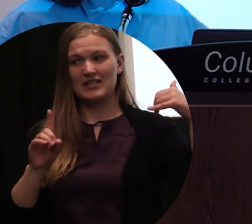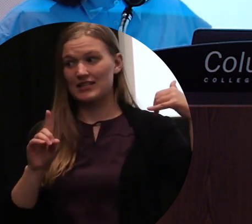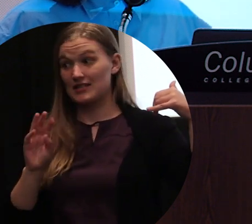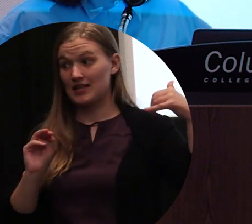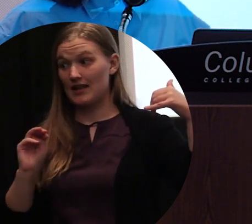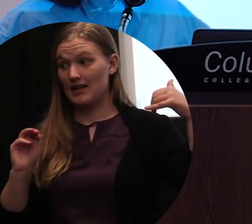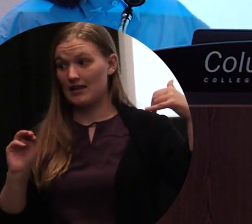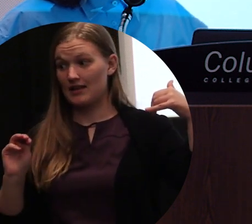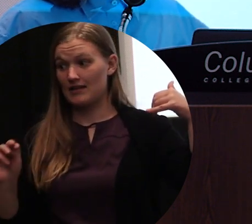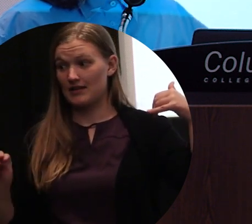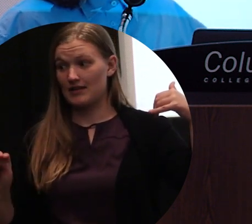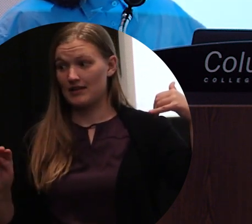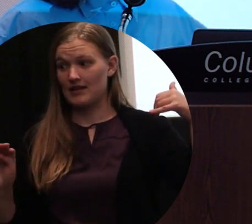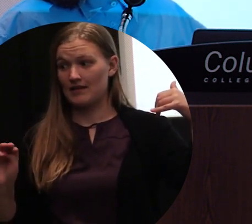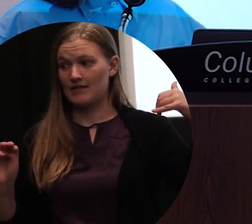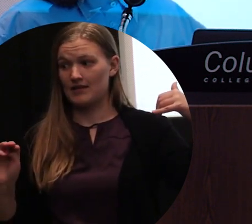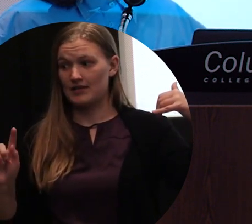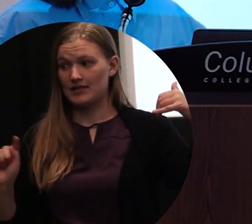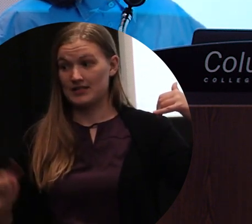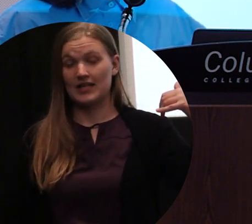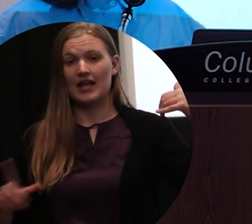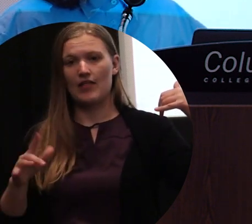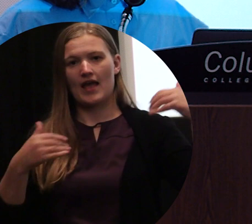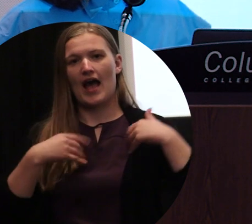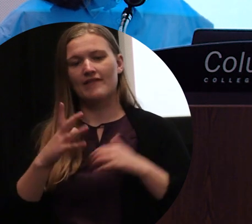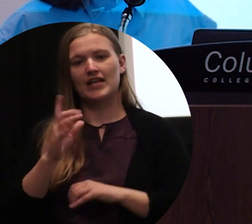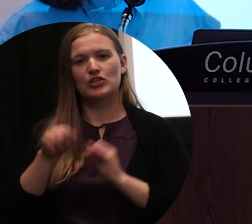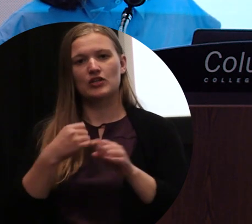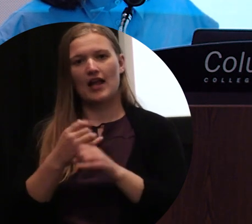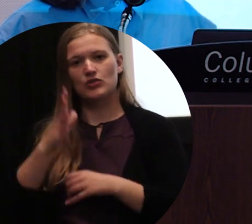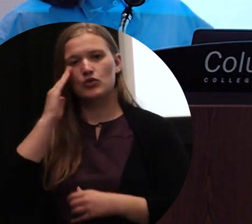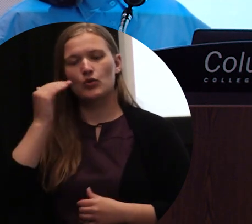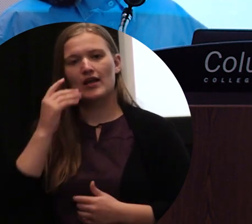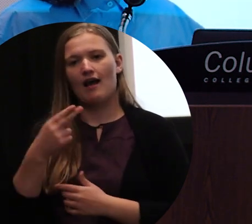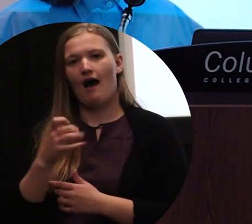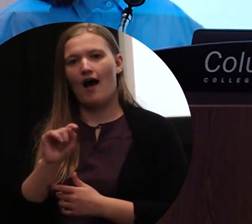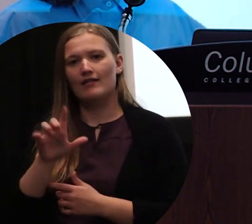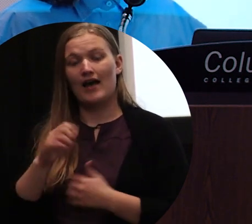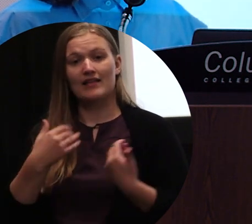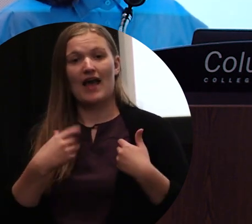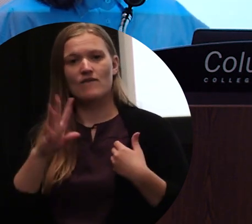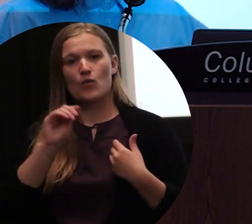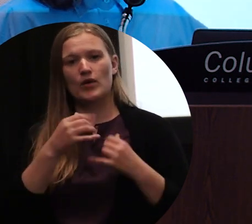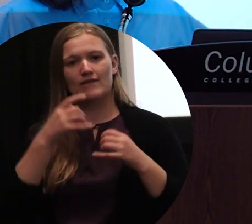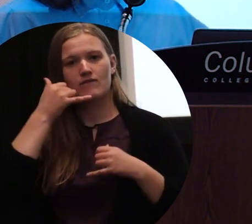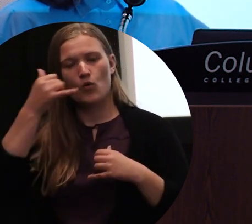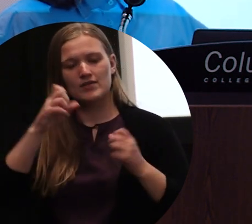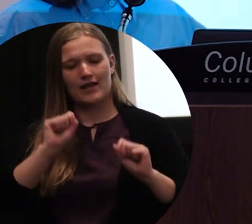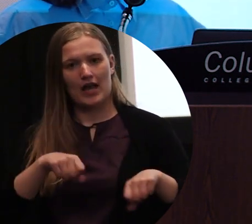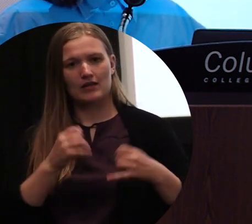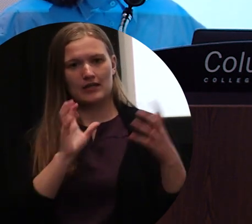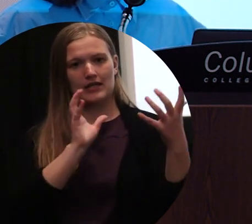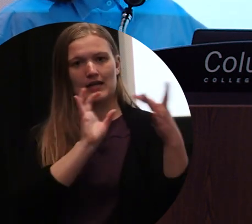Seoul-Pyongyang hotline, aka inter-Korean hotline. 40 telephone lines connecting north and south Korea. Five of the